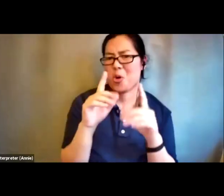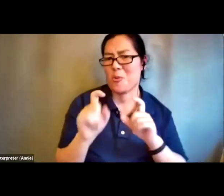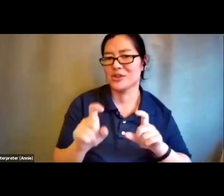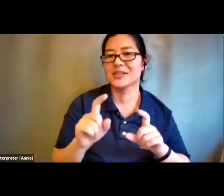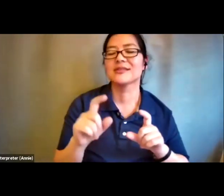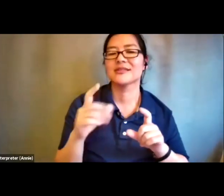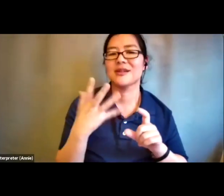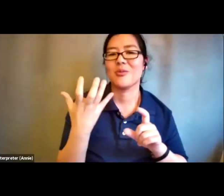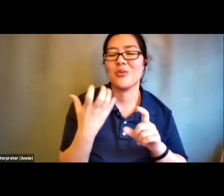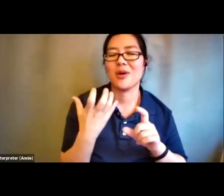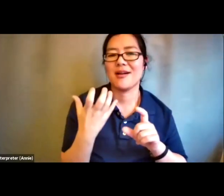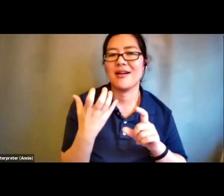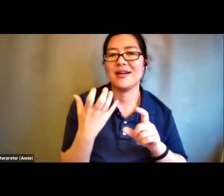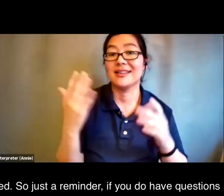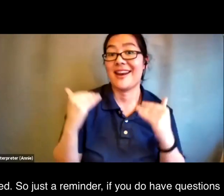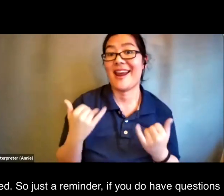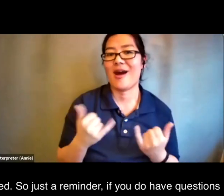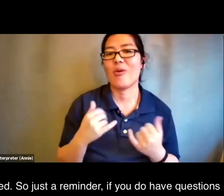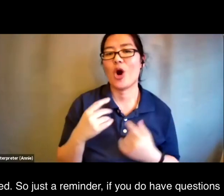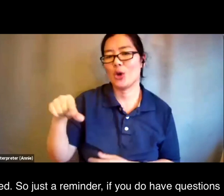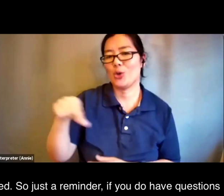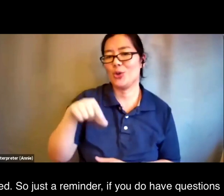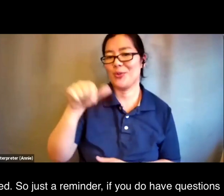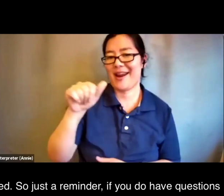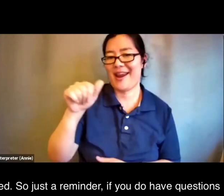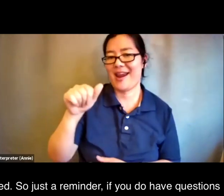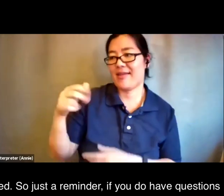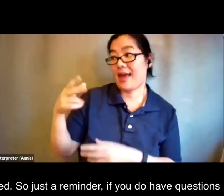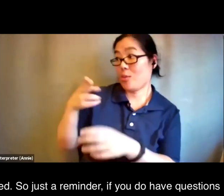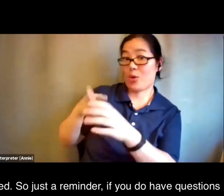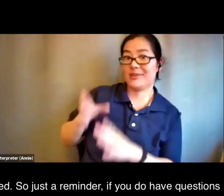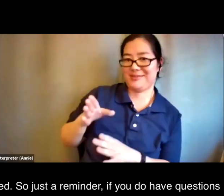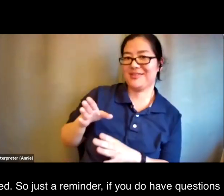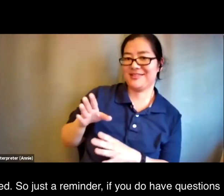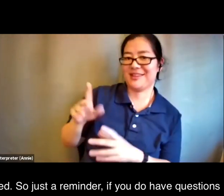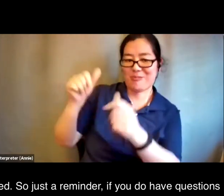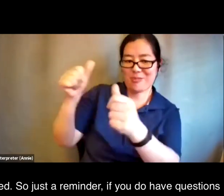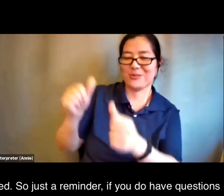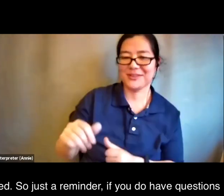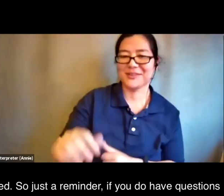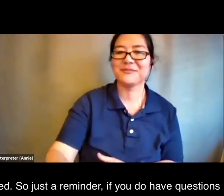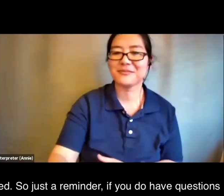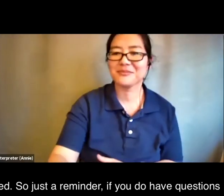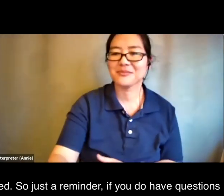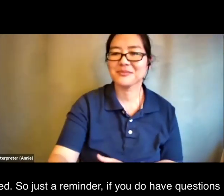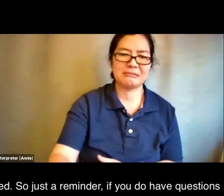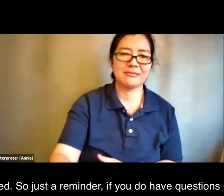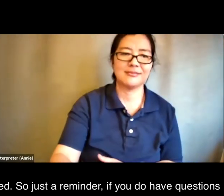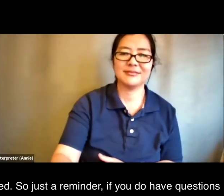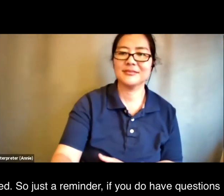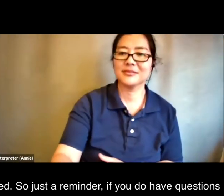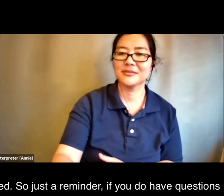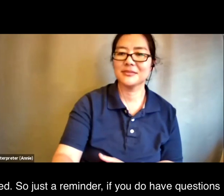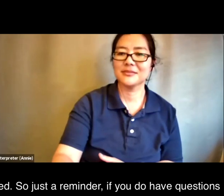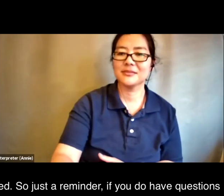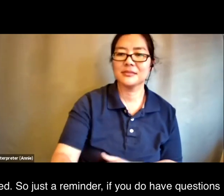our question and answers um that our participants have asked so just a reminder if you do have questions for any of